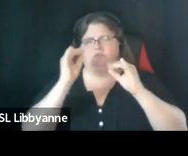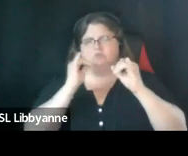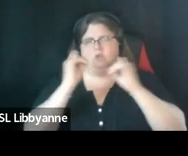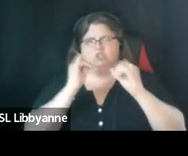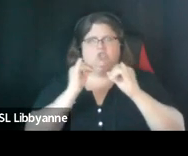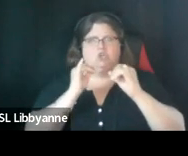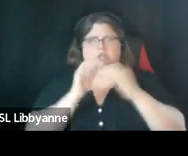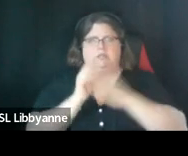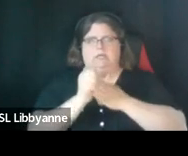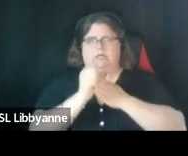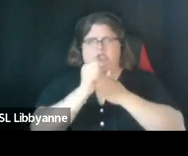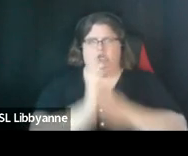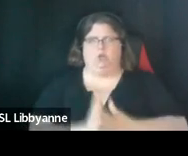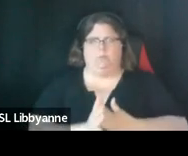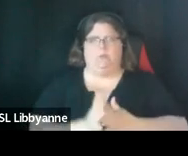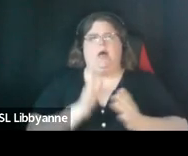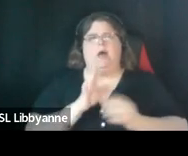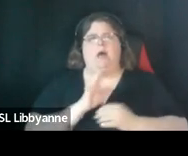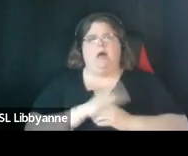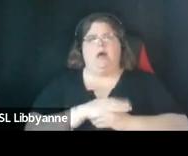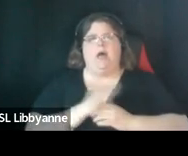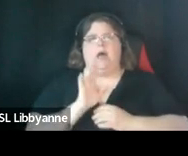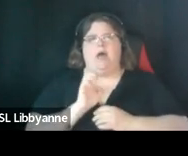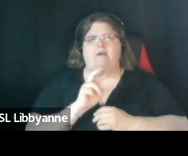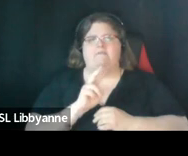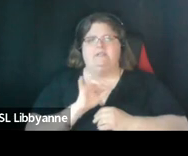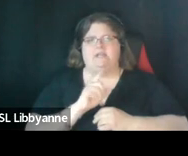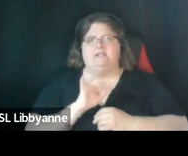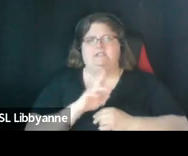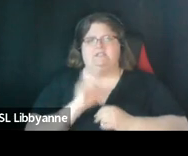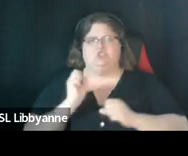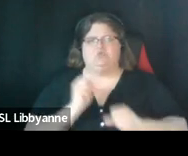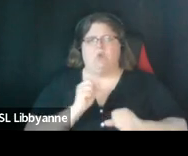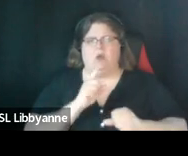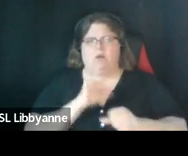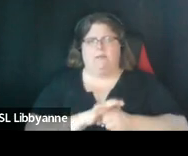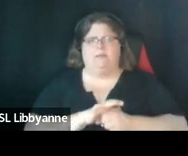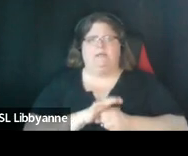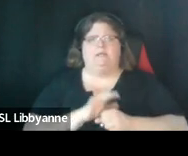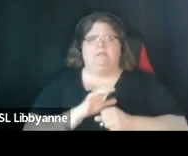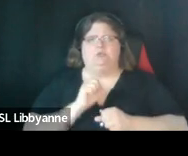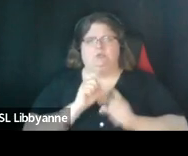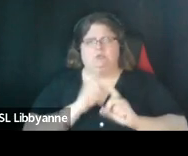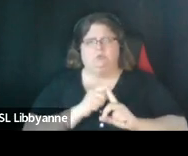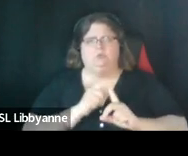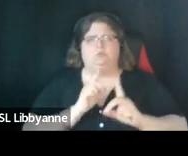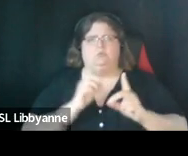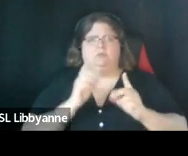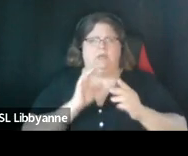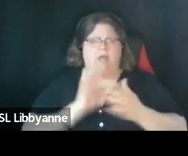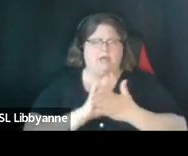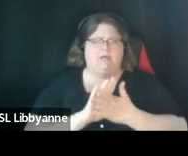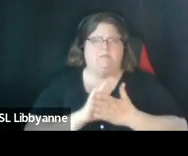yes um is there something more measurable than